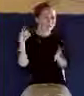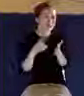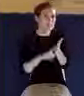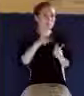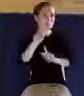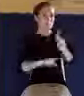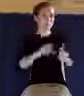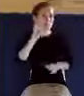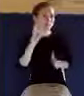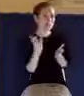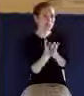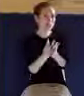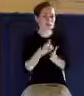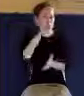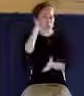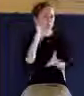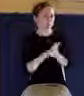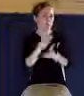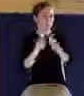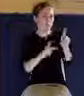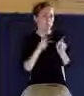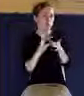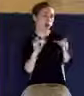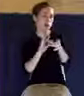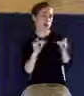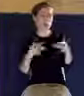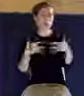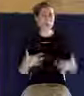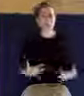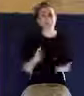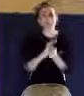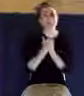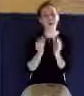what people tell you normally? I mean, it's getting harder.